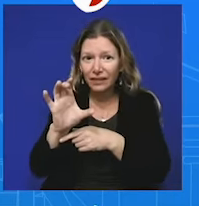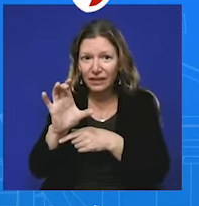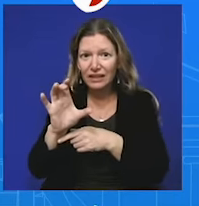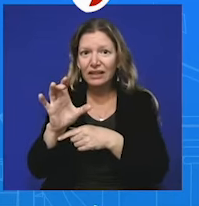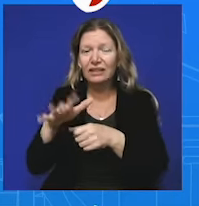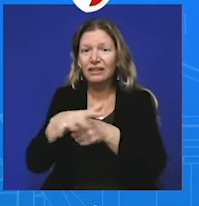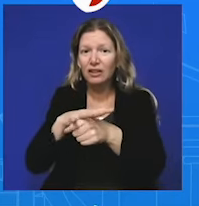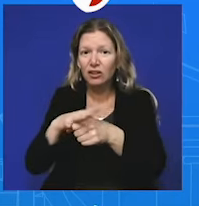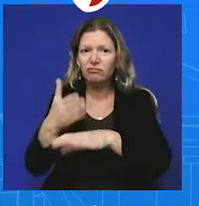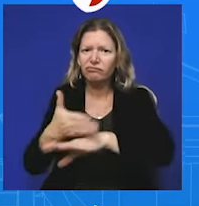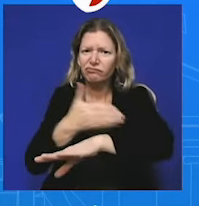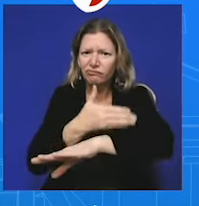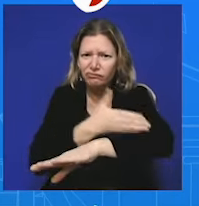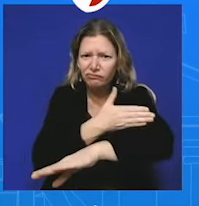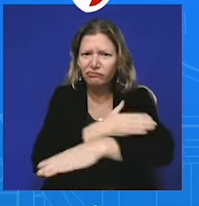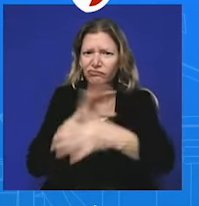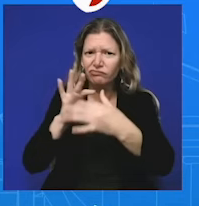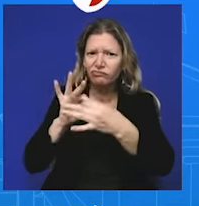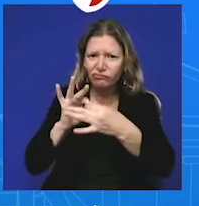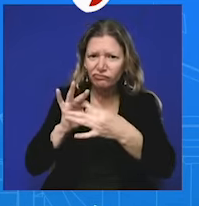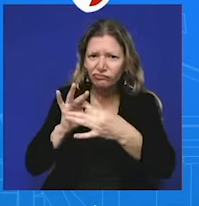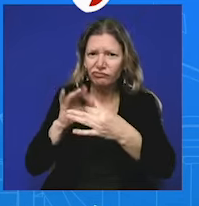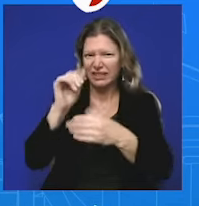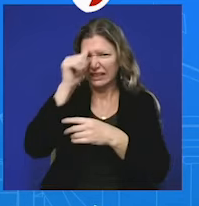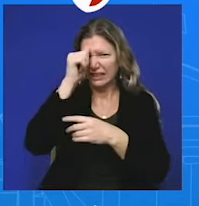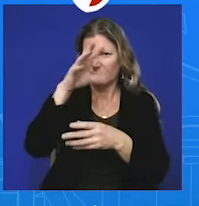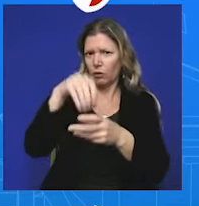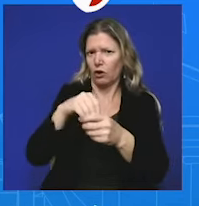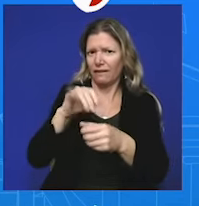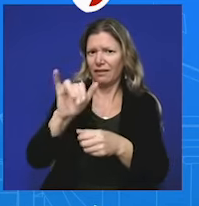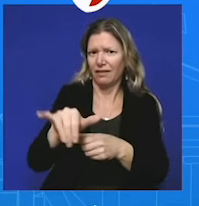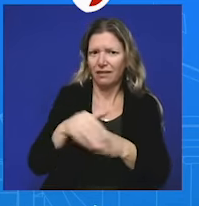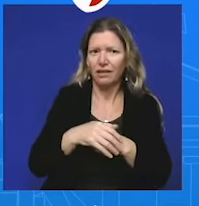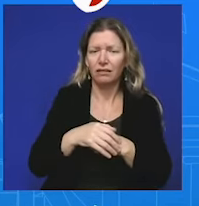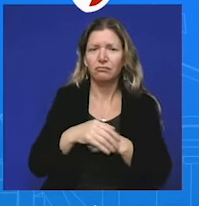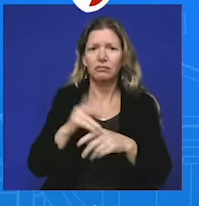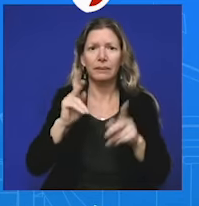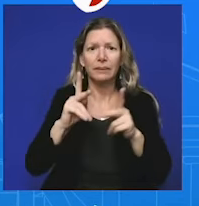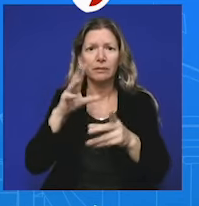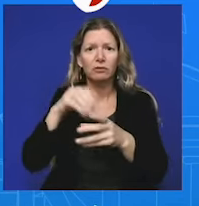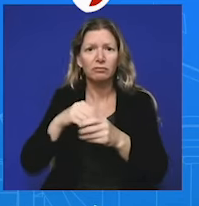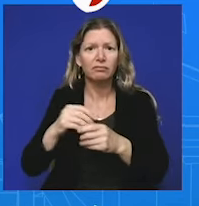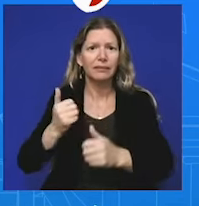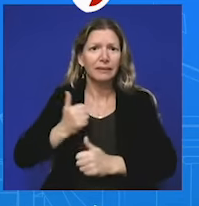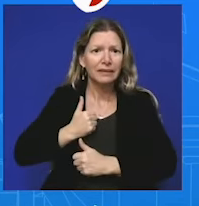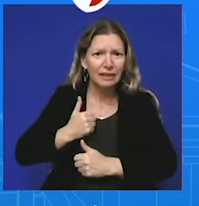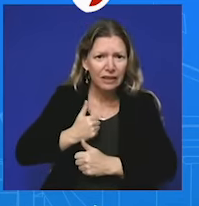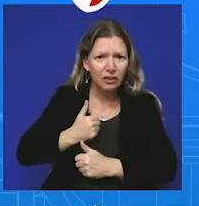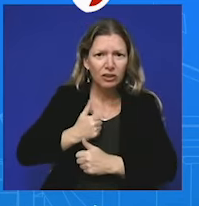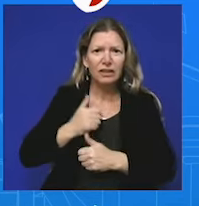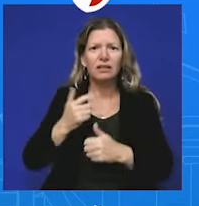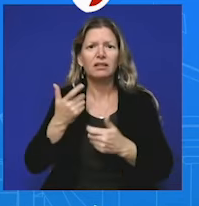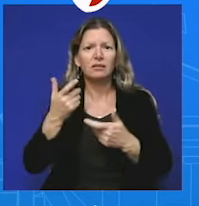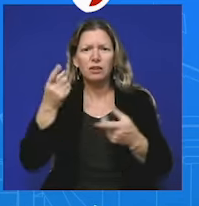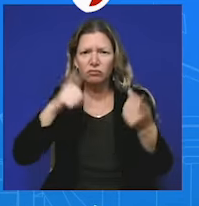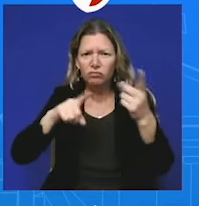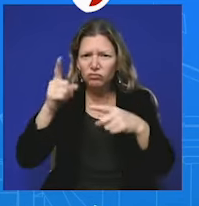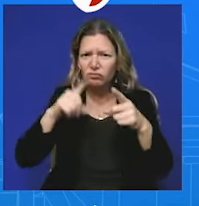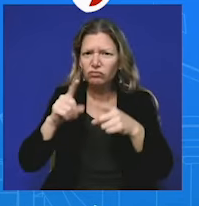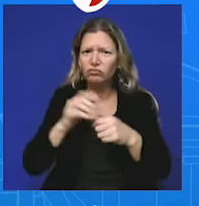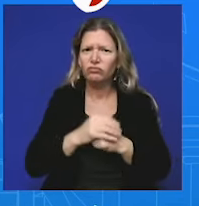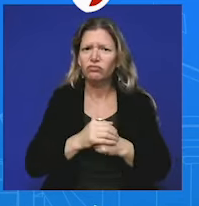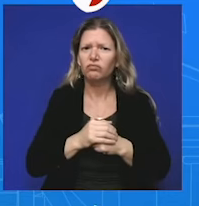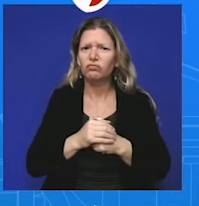military cooperation that we share with India. So, I mean, it's a very vibrant, very